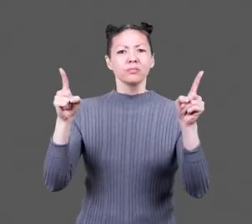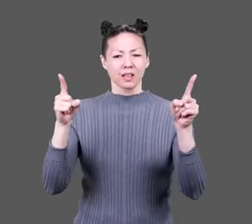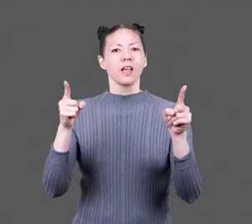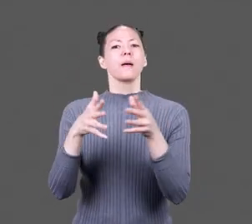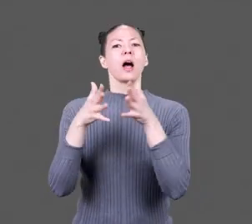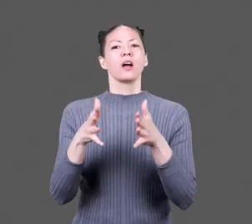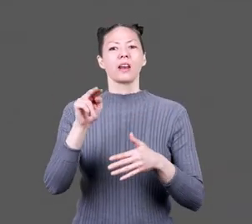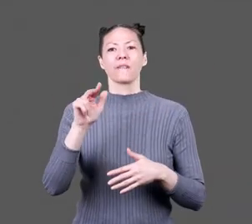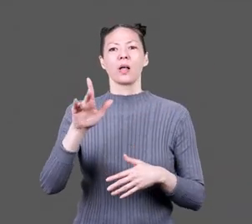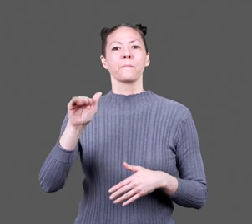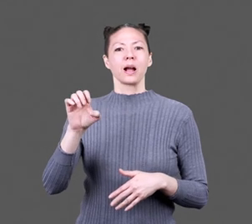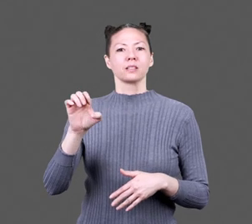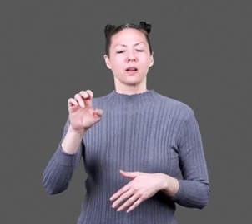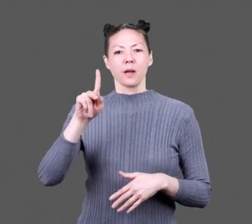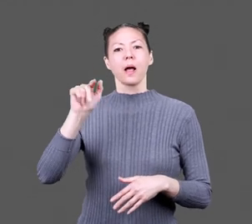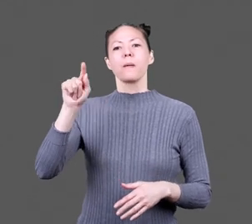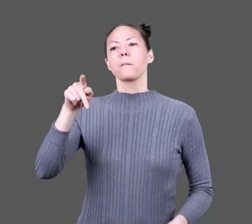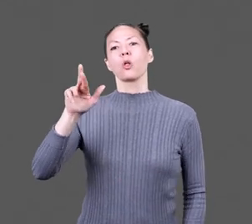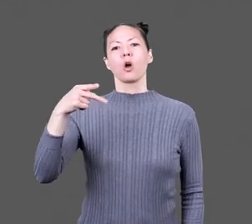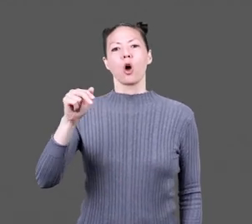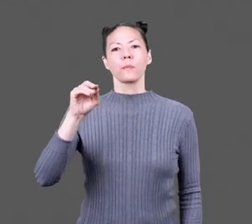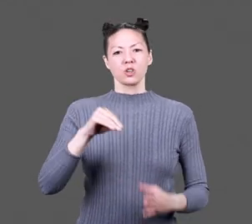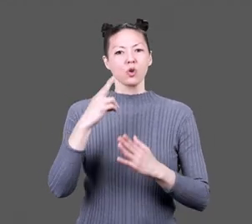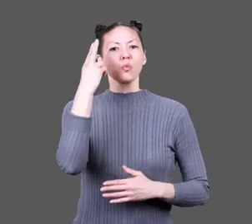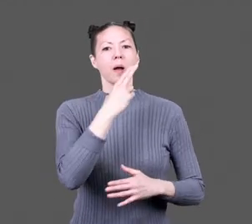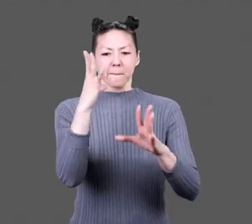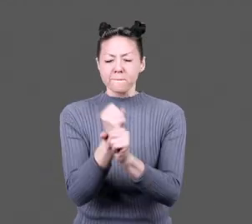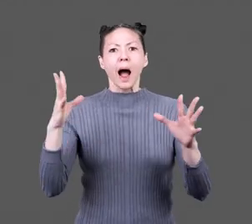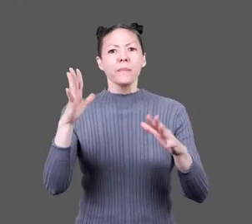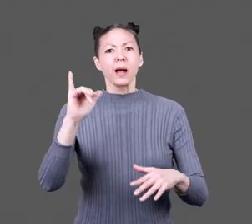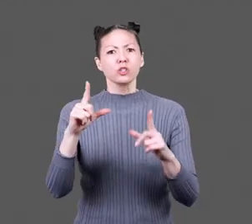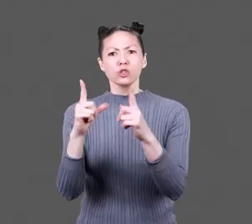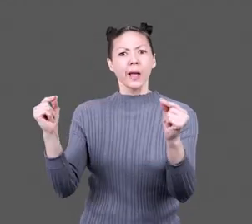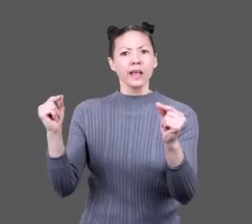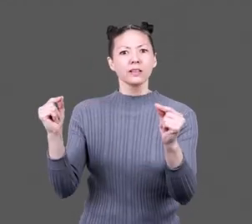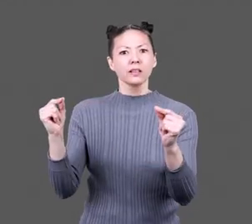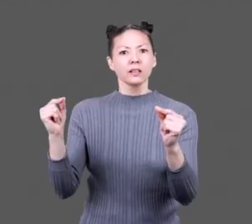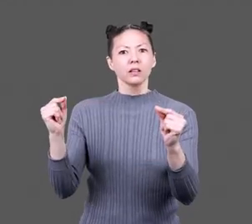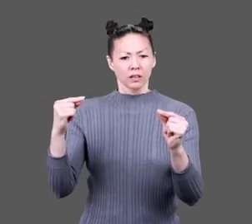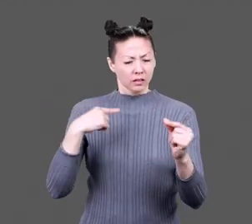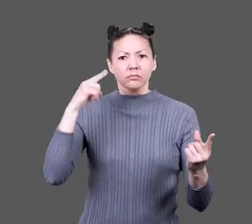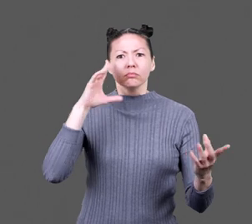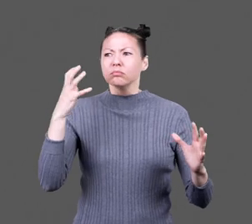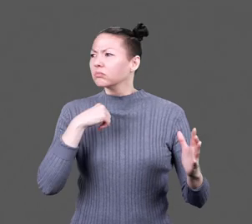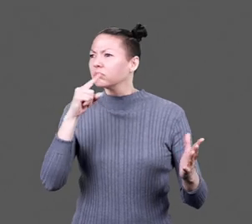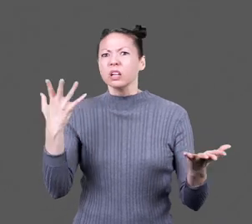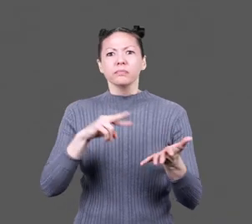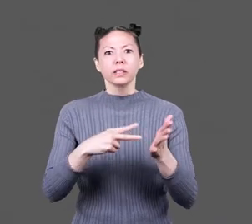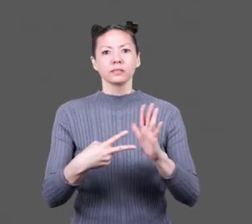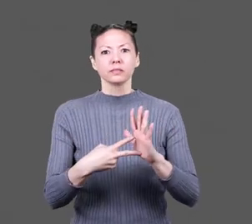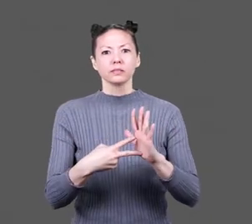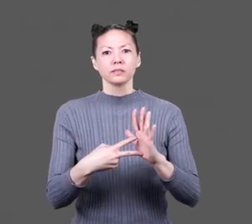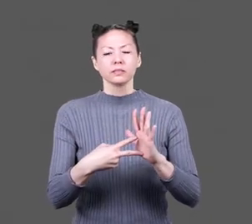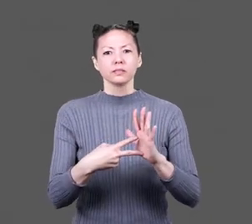broadcast that the American naval base at Pearl Harbor in Hawaii was bombed by the Japanese. I wasn't sure what